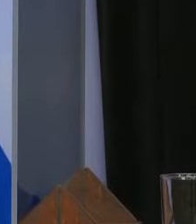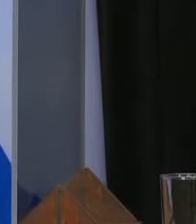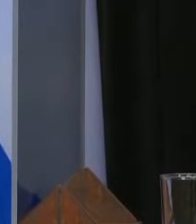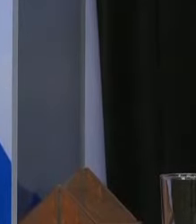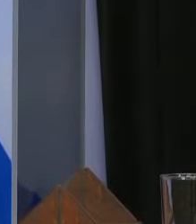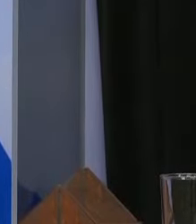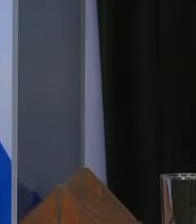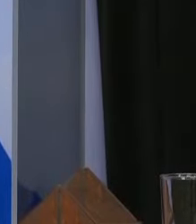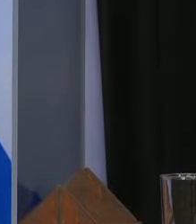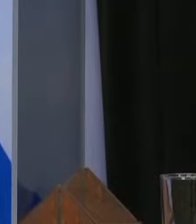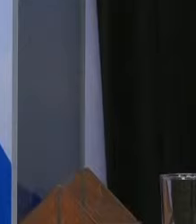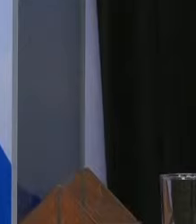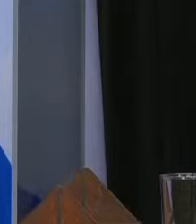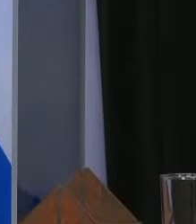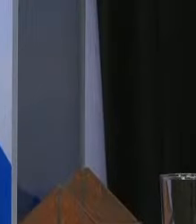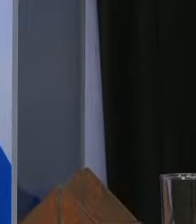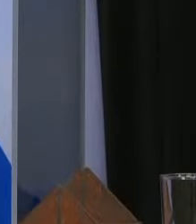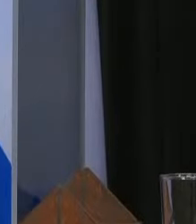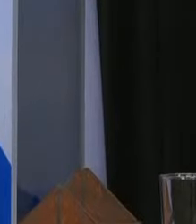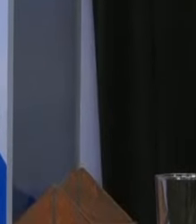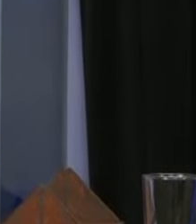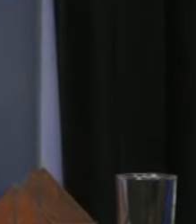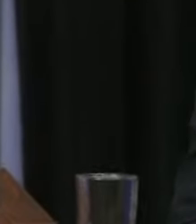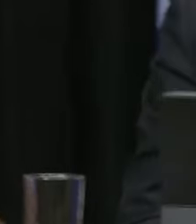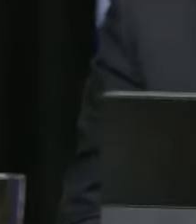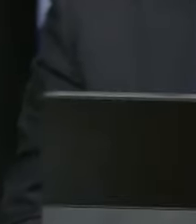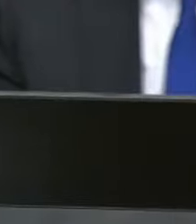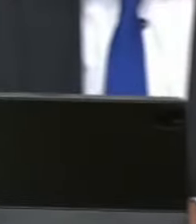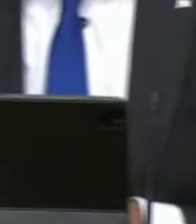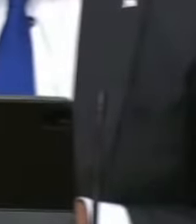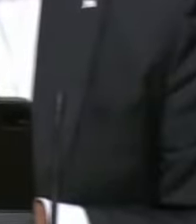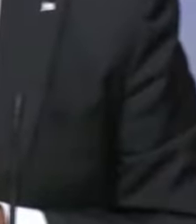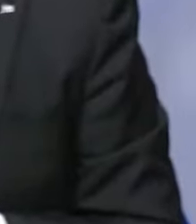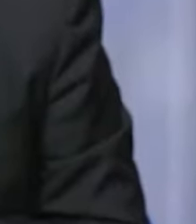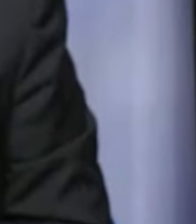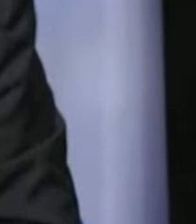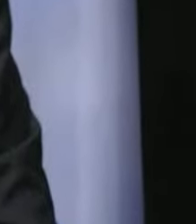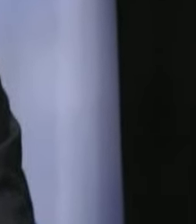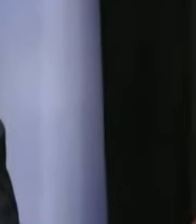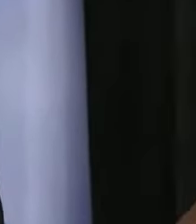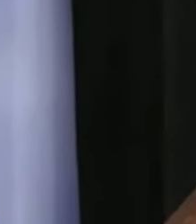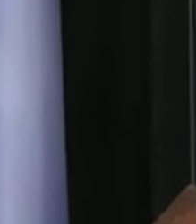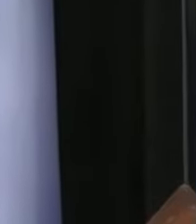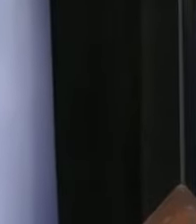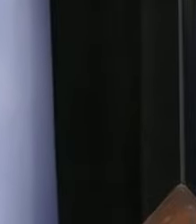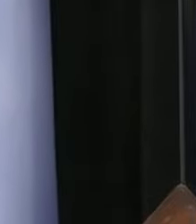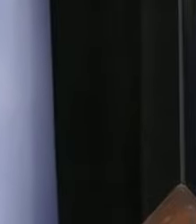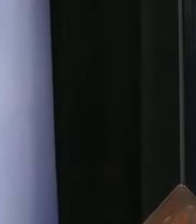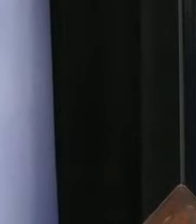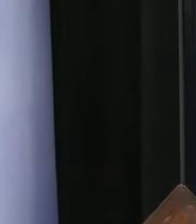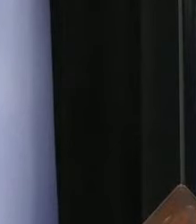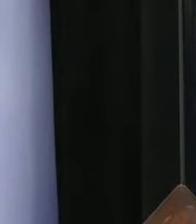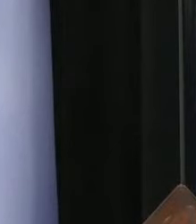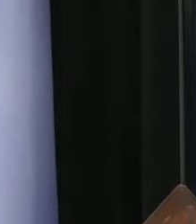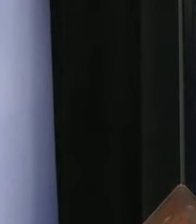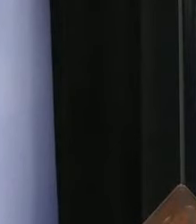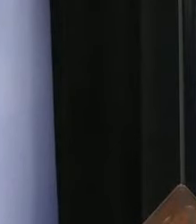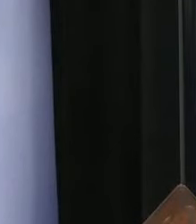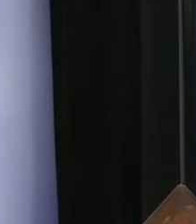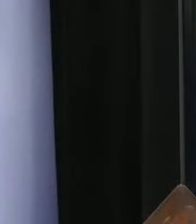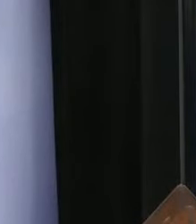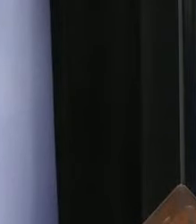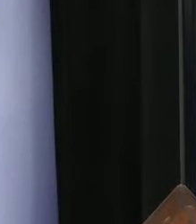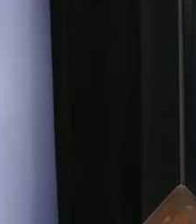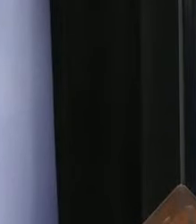Mr Dubé you wanted to add something? No I just want to say that what I said in French and that's a good question 500 000